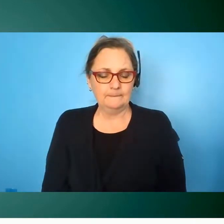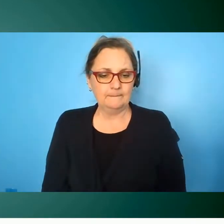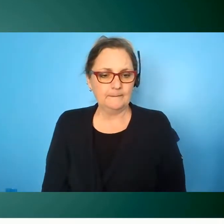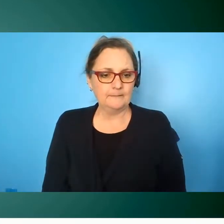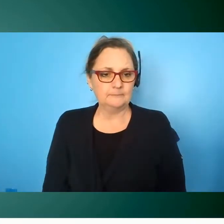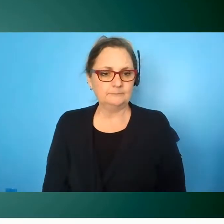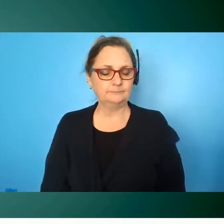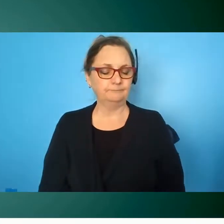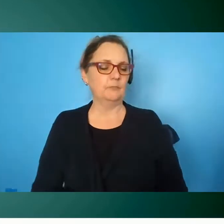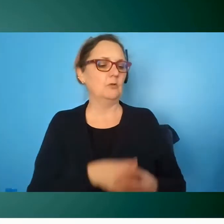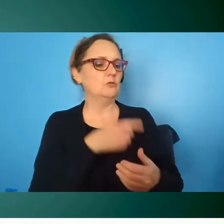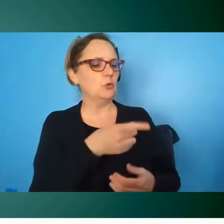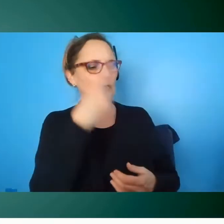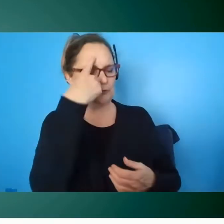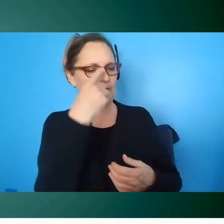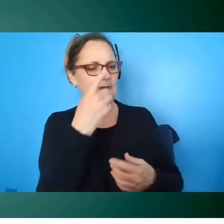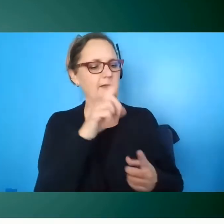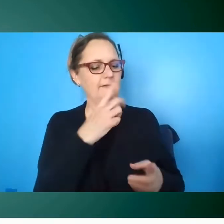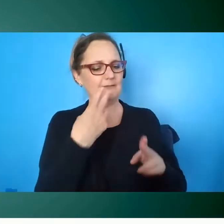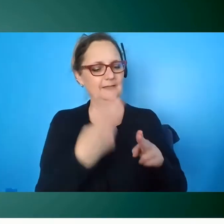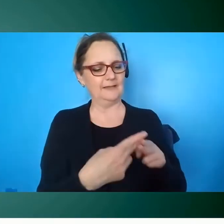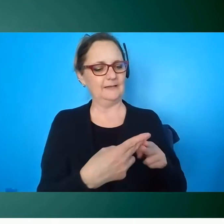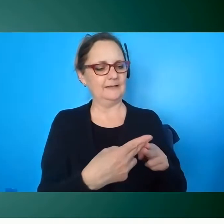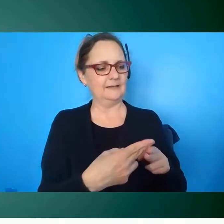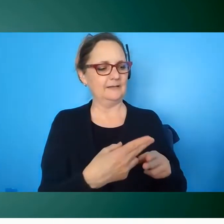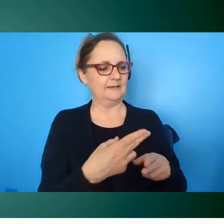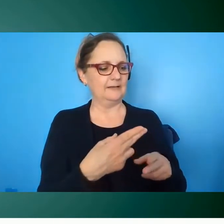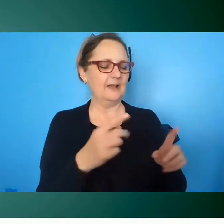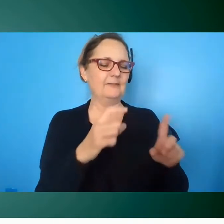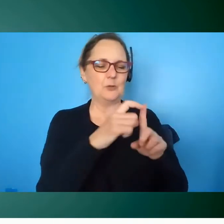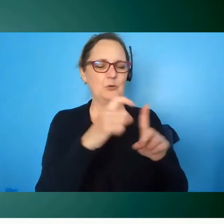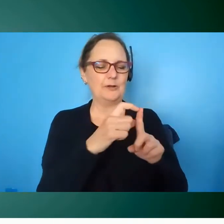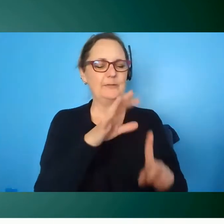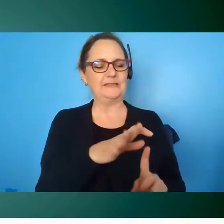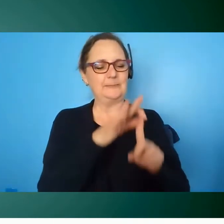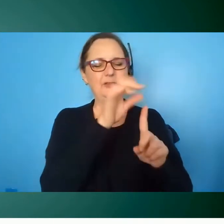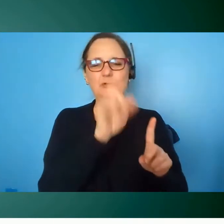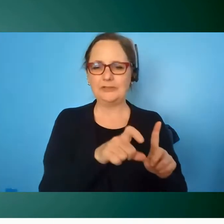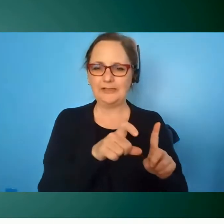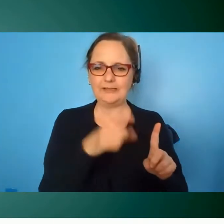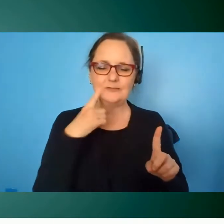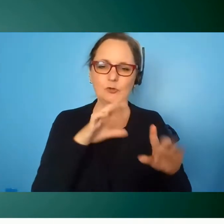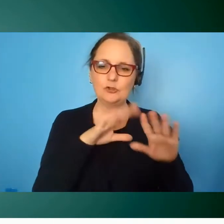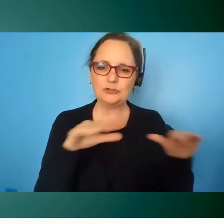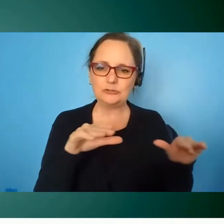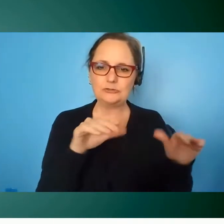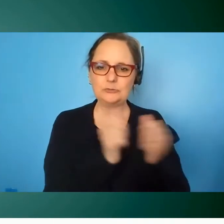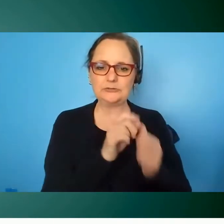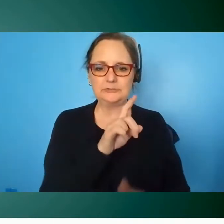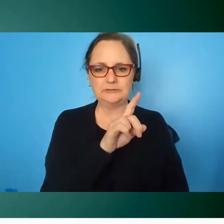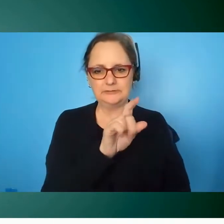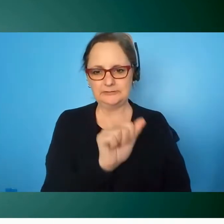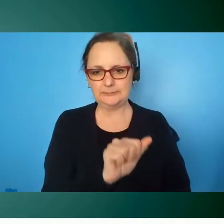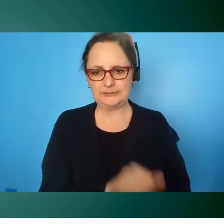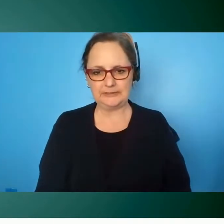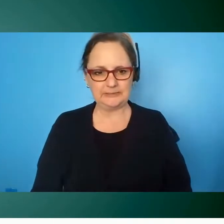what do you think of the term special needs regarding individuals children who have disabilities i don't